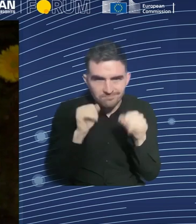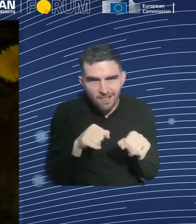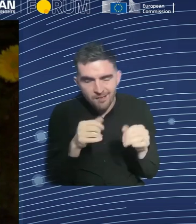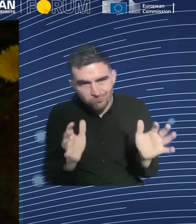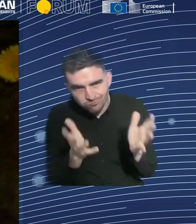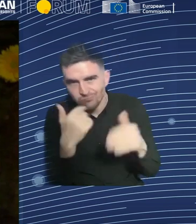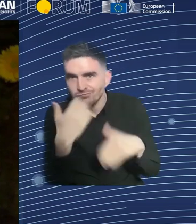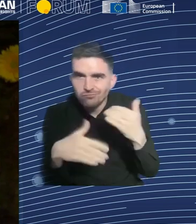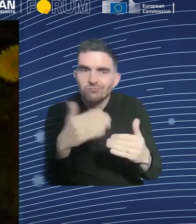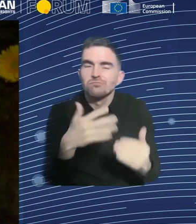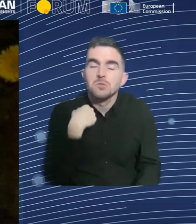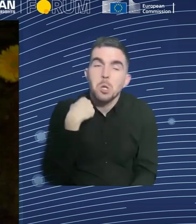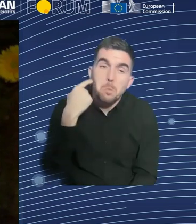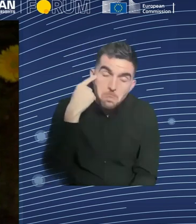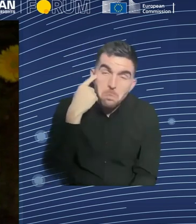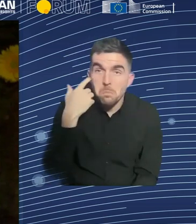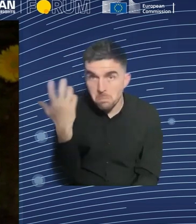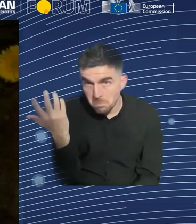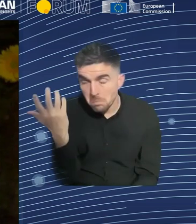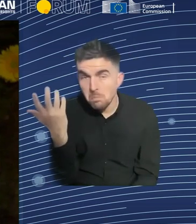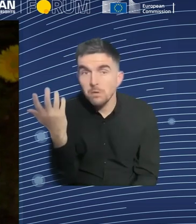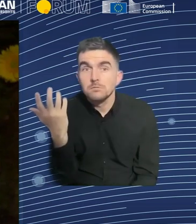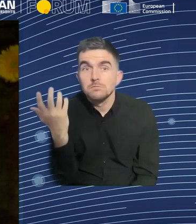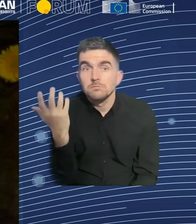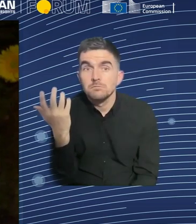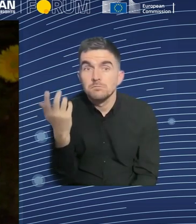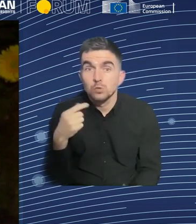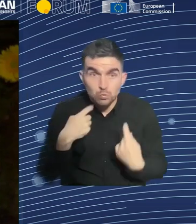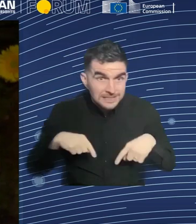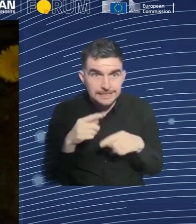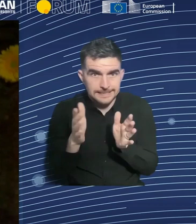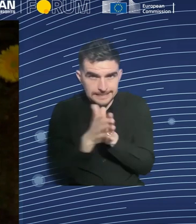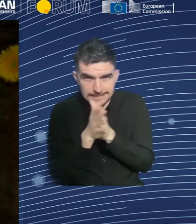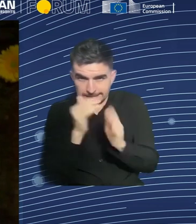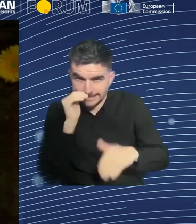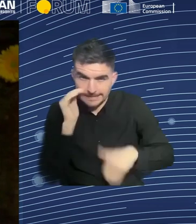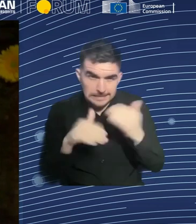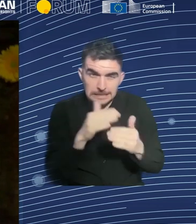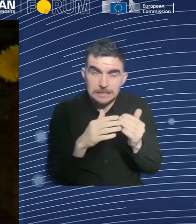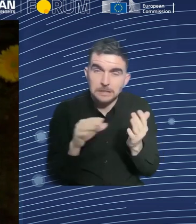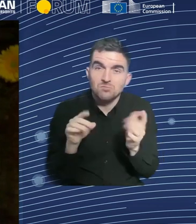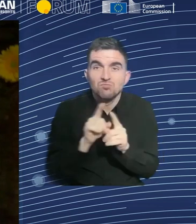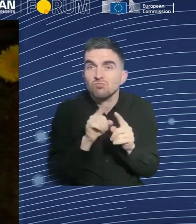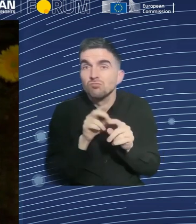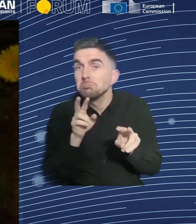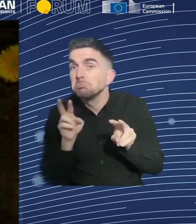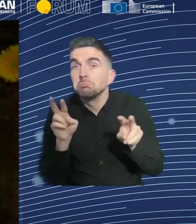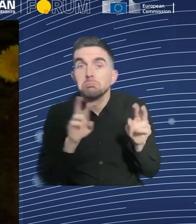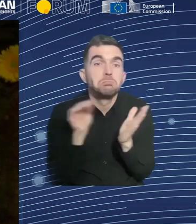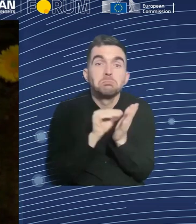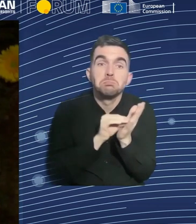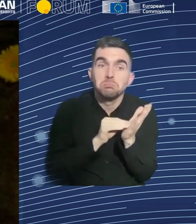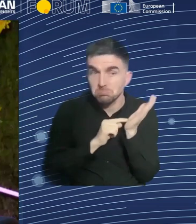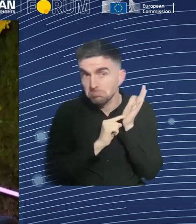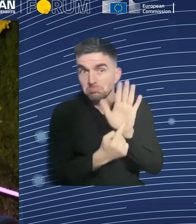have to make an effort in the school as a university to change our way of educating.